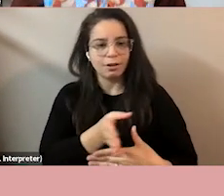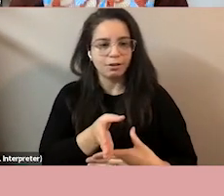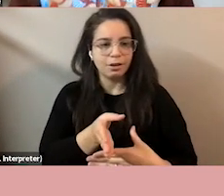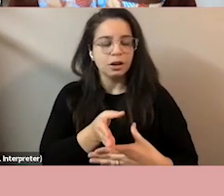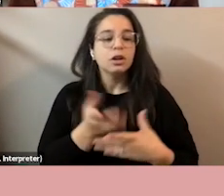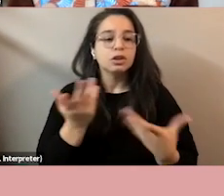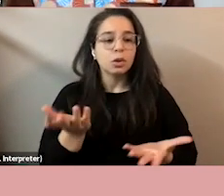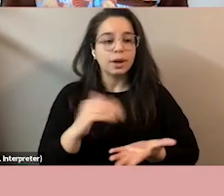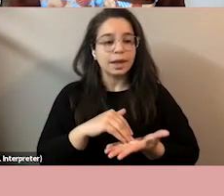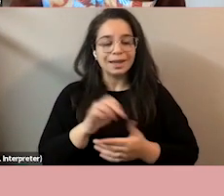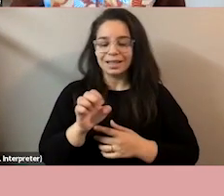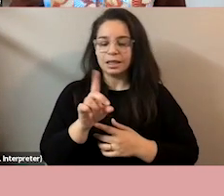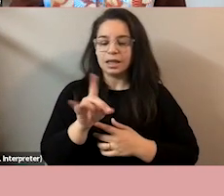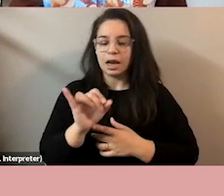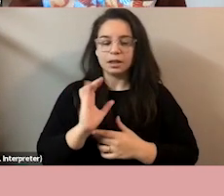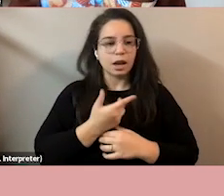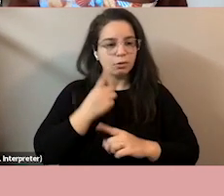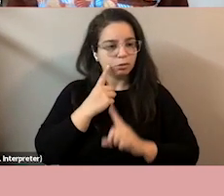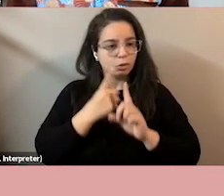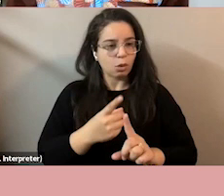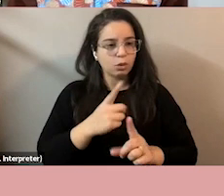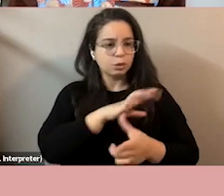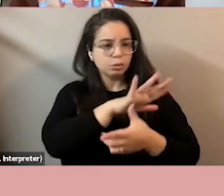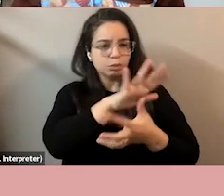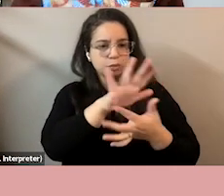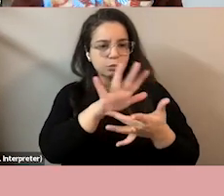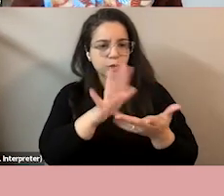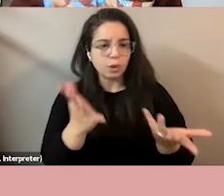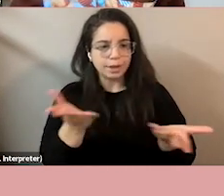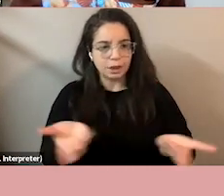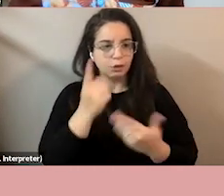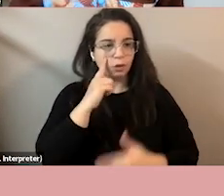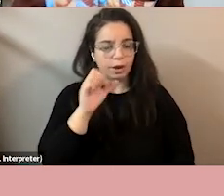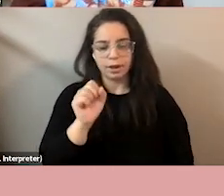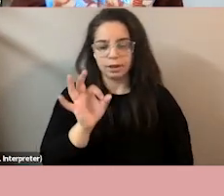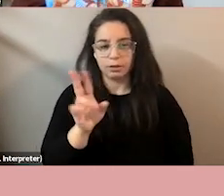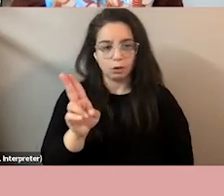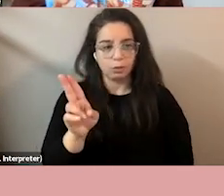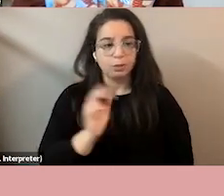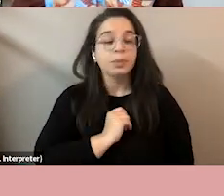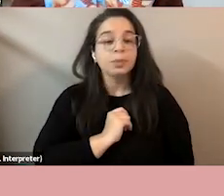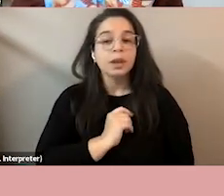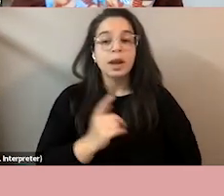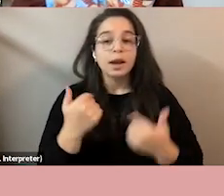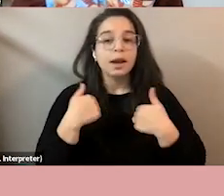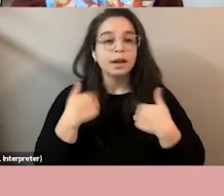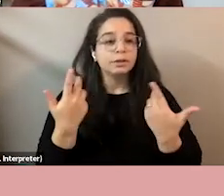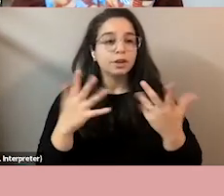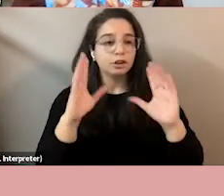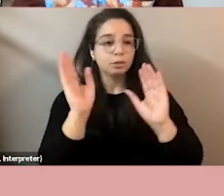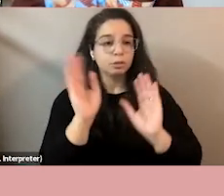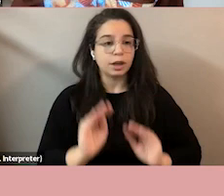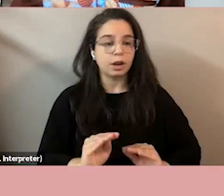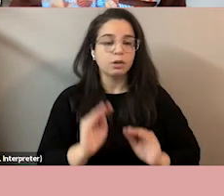so what are some of the edi priorities here at sfu i've broken down i've broken the priorities